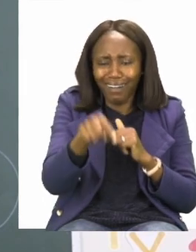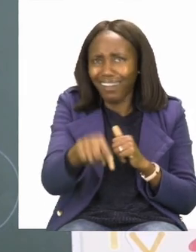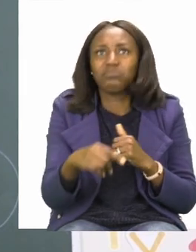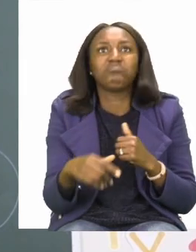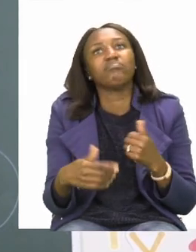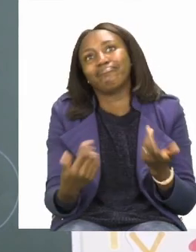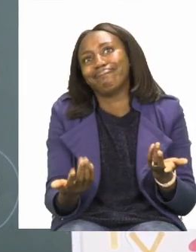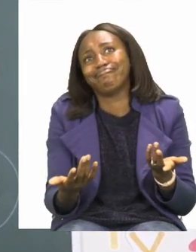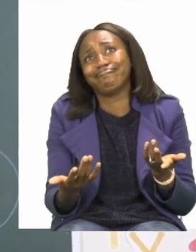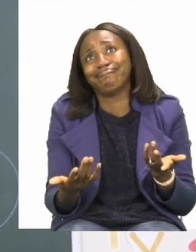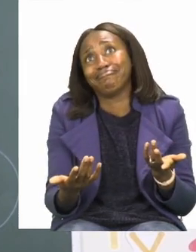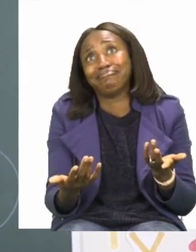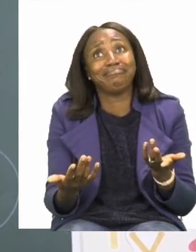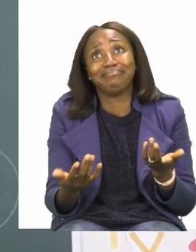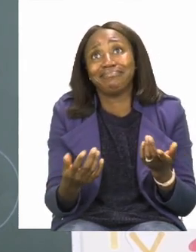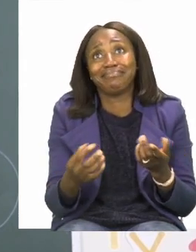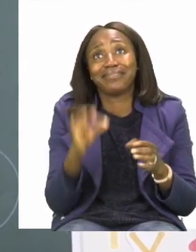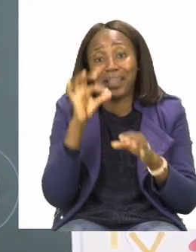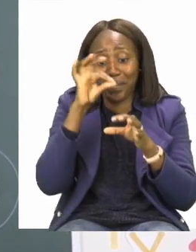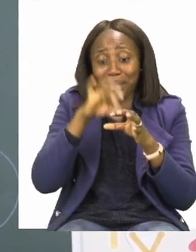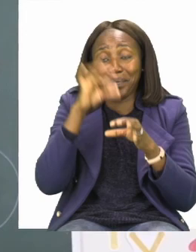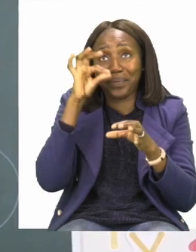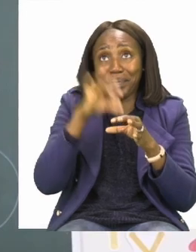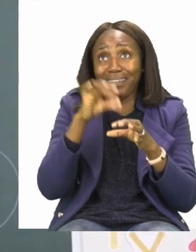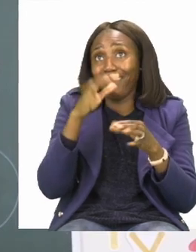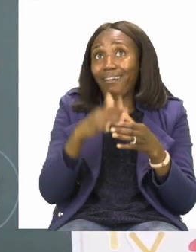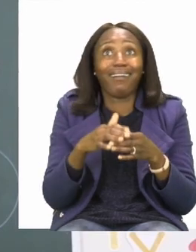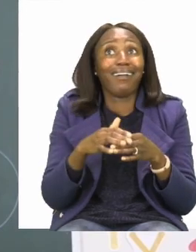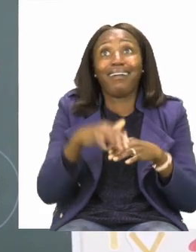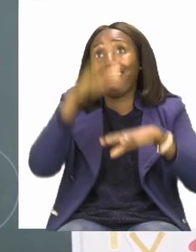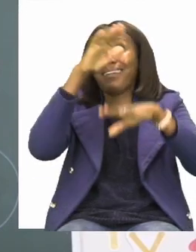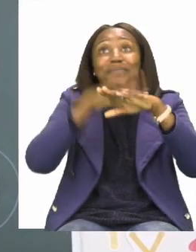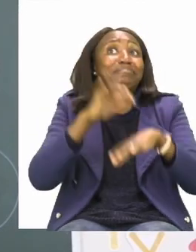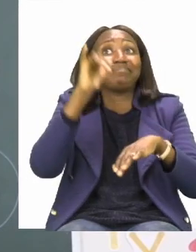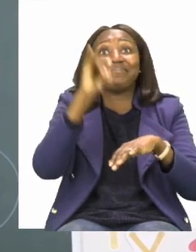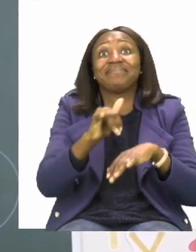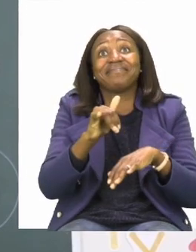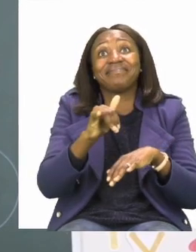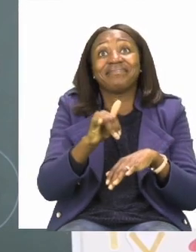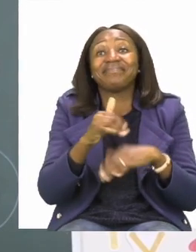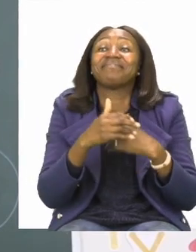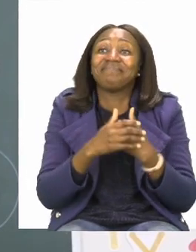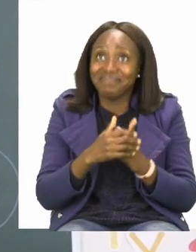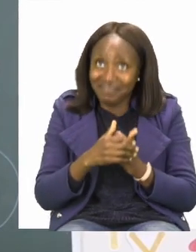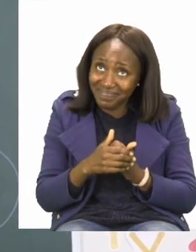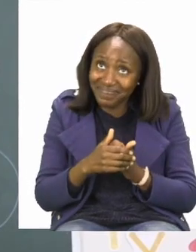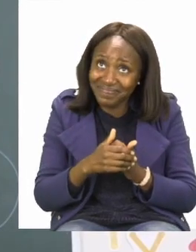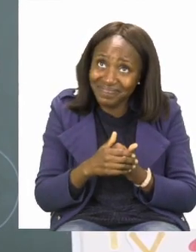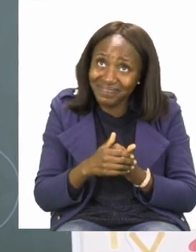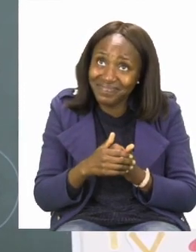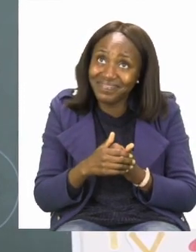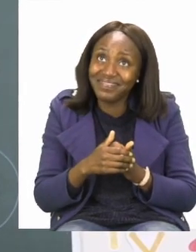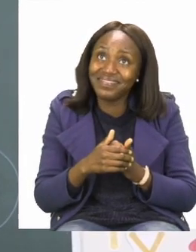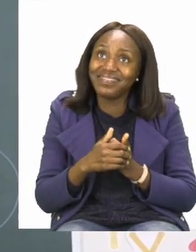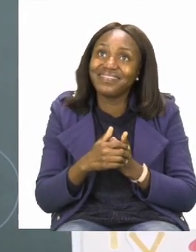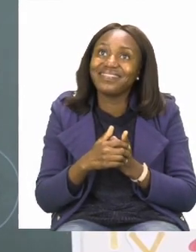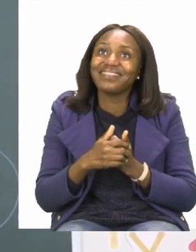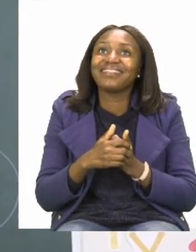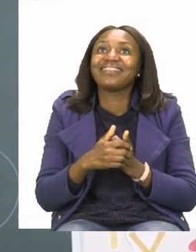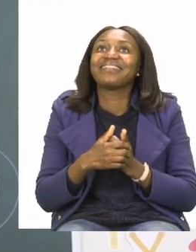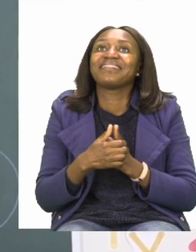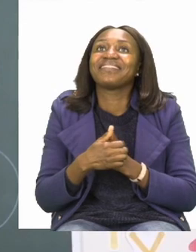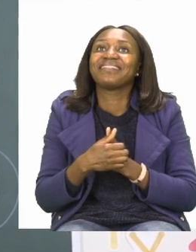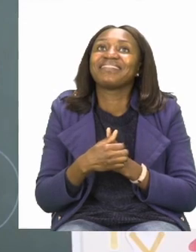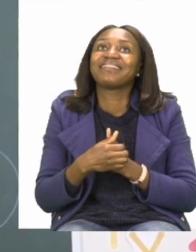This tea bag is floating. Wow. So, I was wrong again. Oh, my.